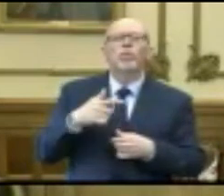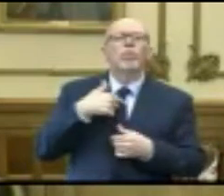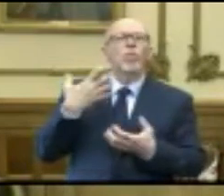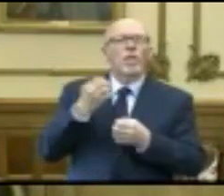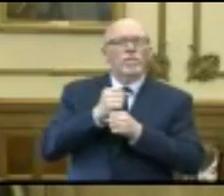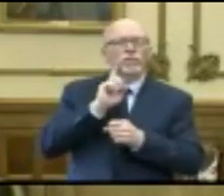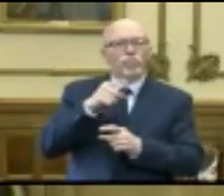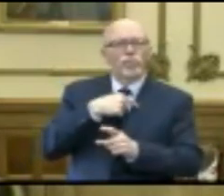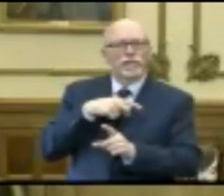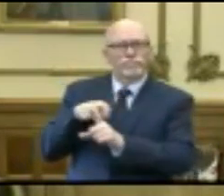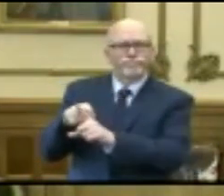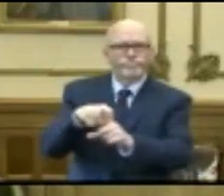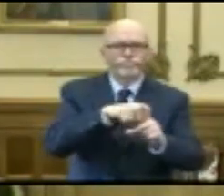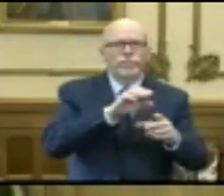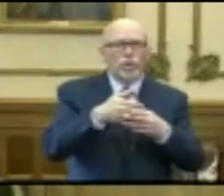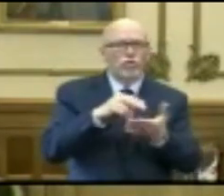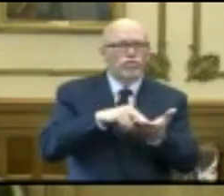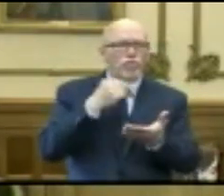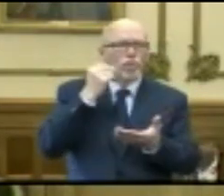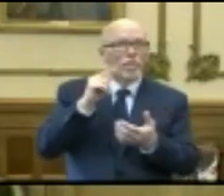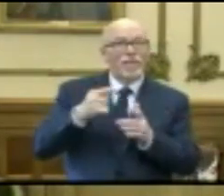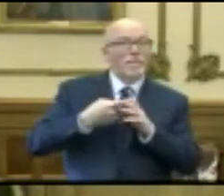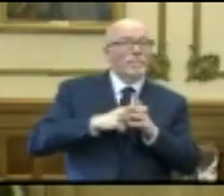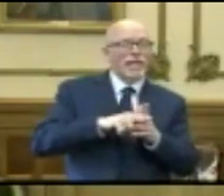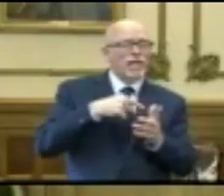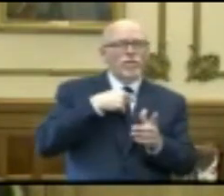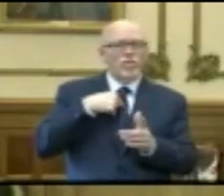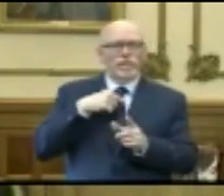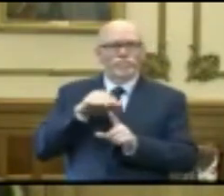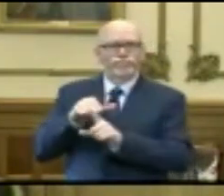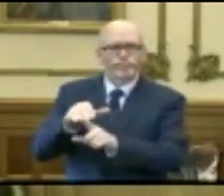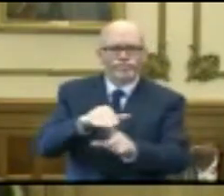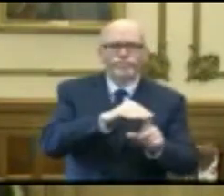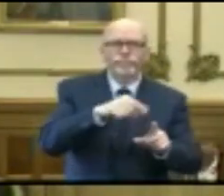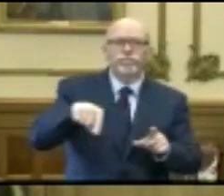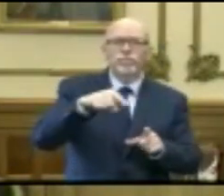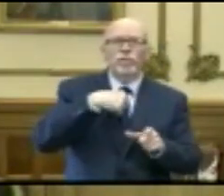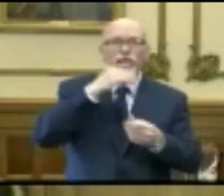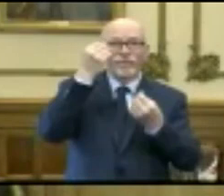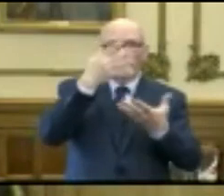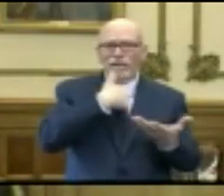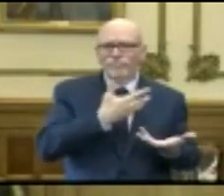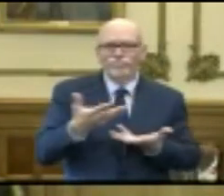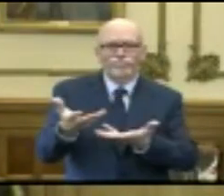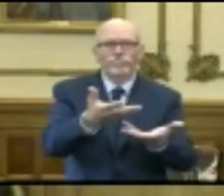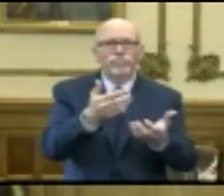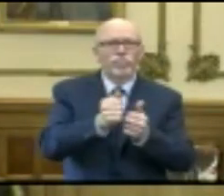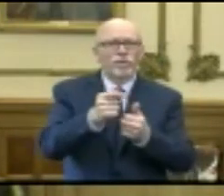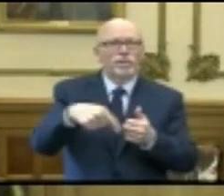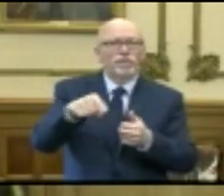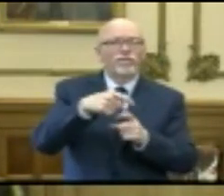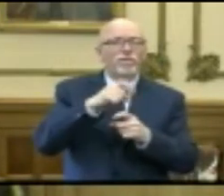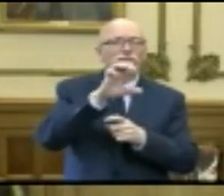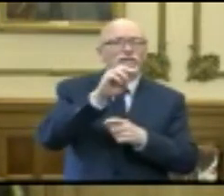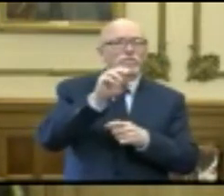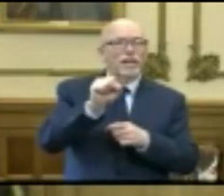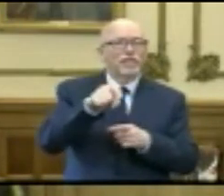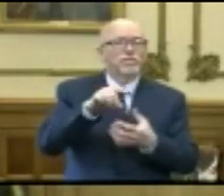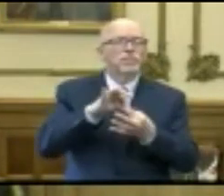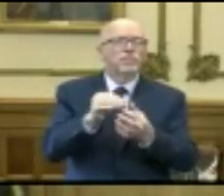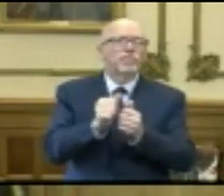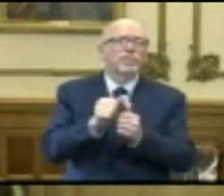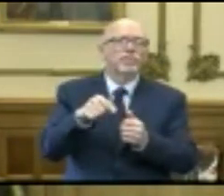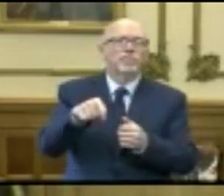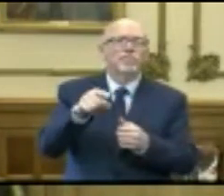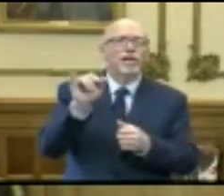to them. And so in addition to going out at the very beginning and taking all this information from CMS with regards to,